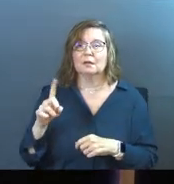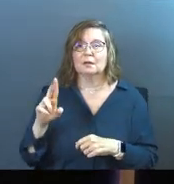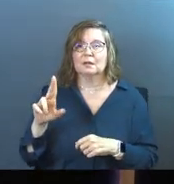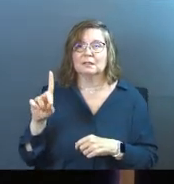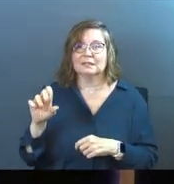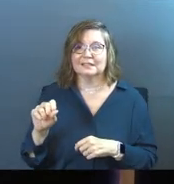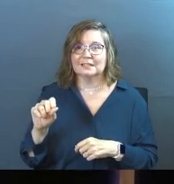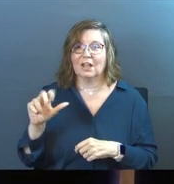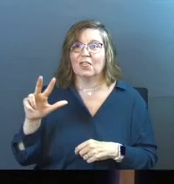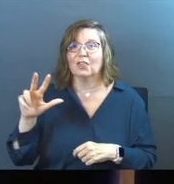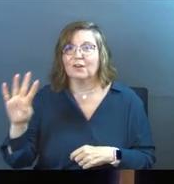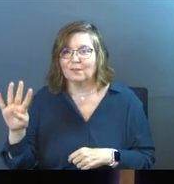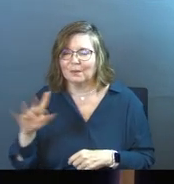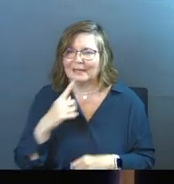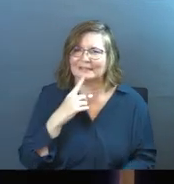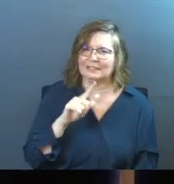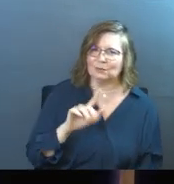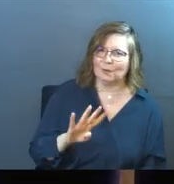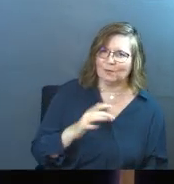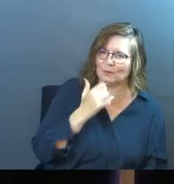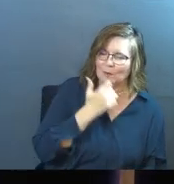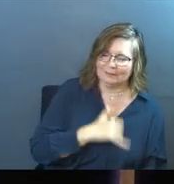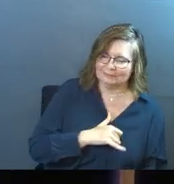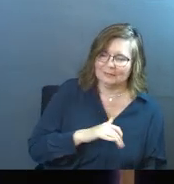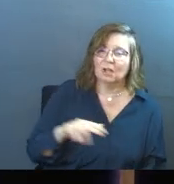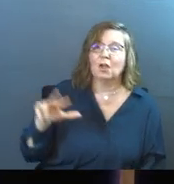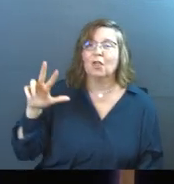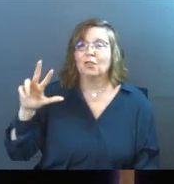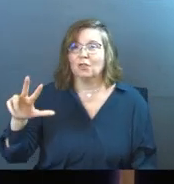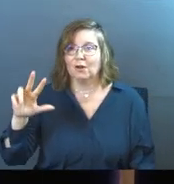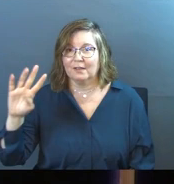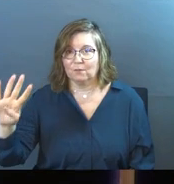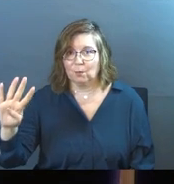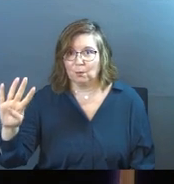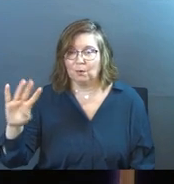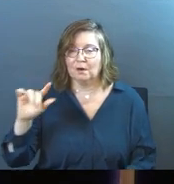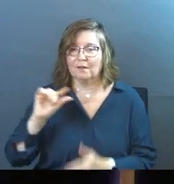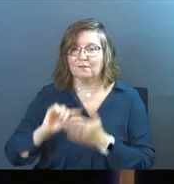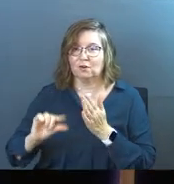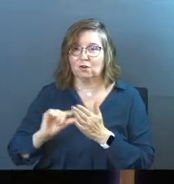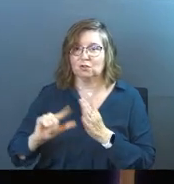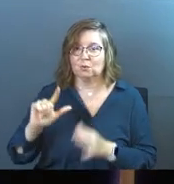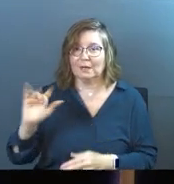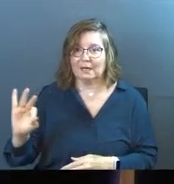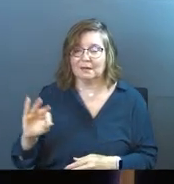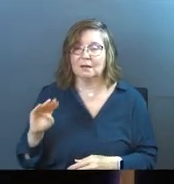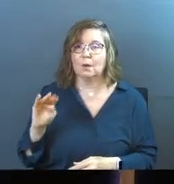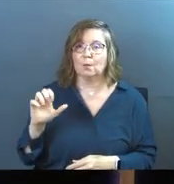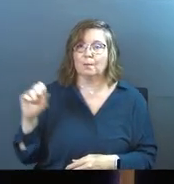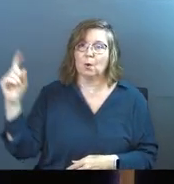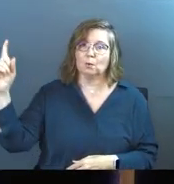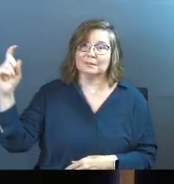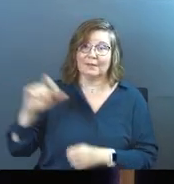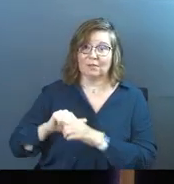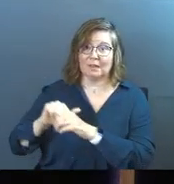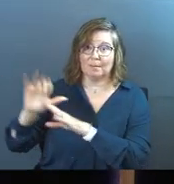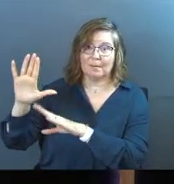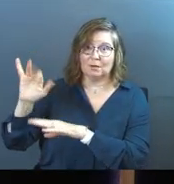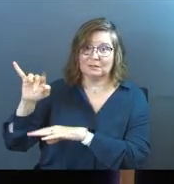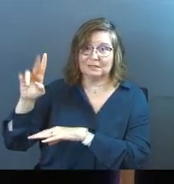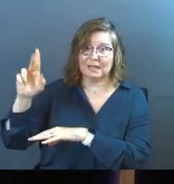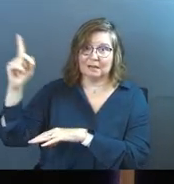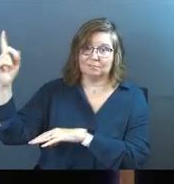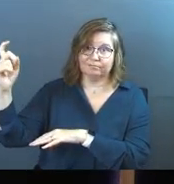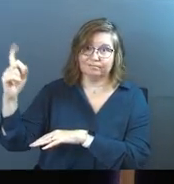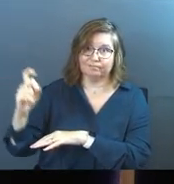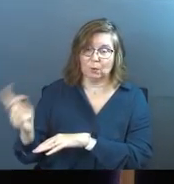Exodus 34. I said 24. Wow, wrong right away. Exodus 34, verse 29. Watch this. When Moses came down from Mount Sinai with the